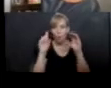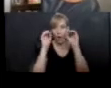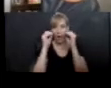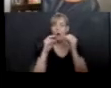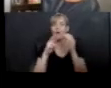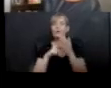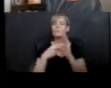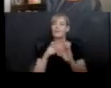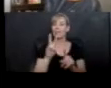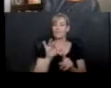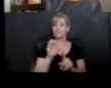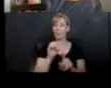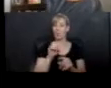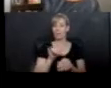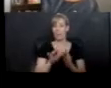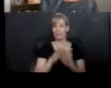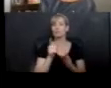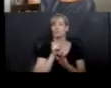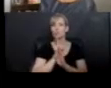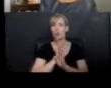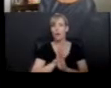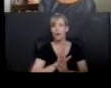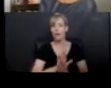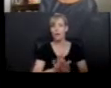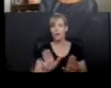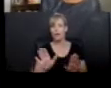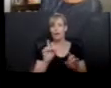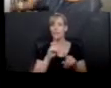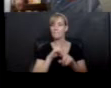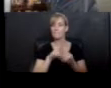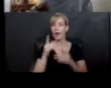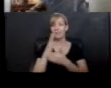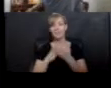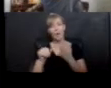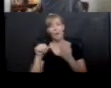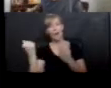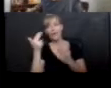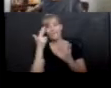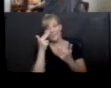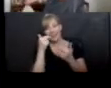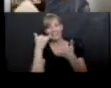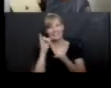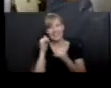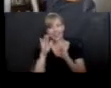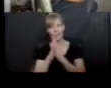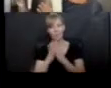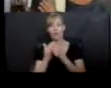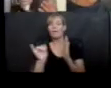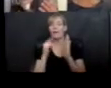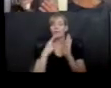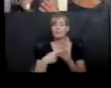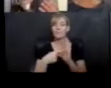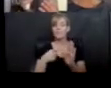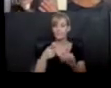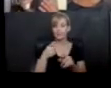quiet, but you can also have rambunctious kind of silly voices, right? Does anybody know? I want